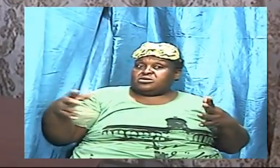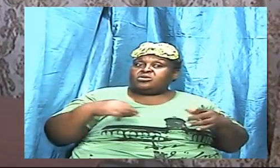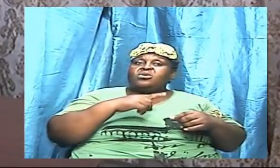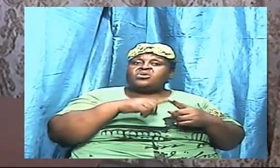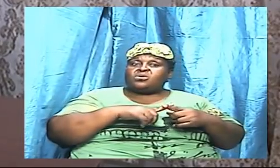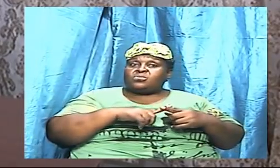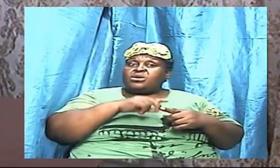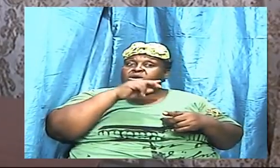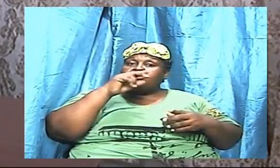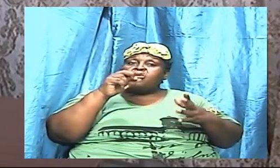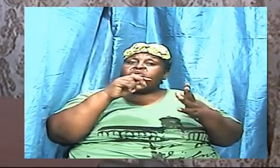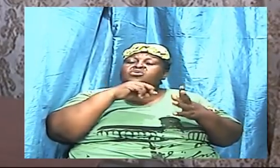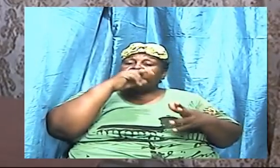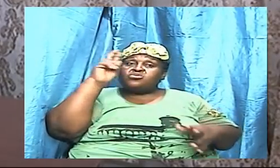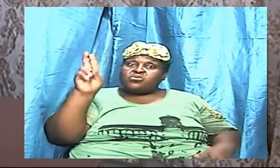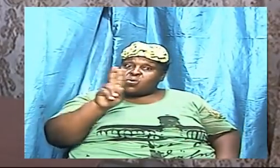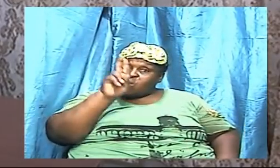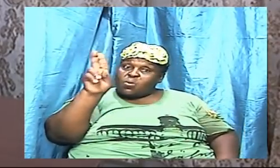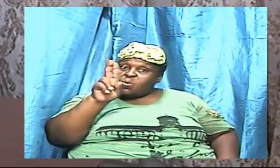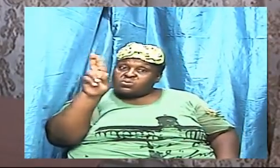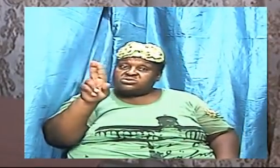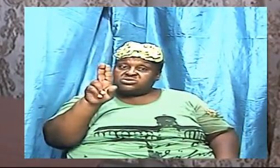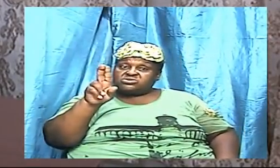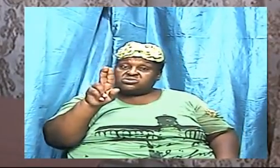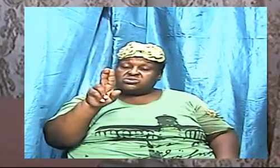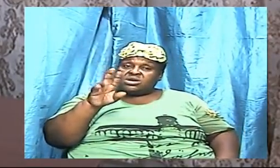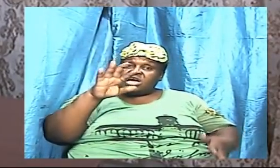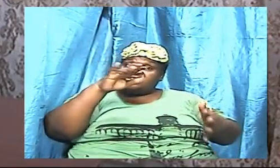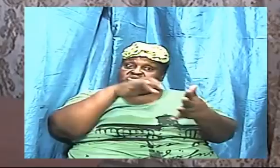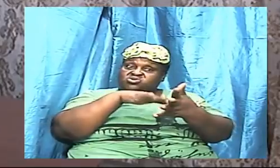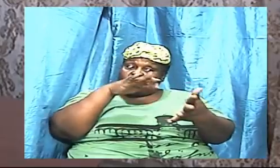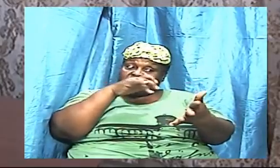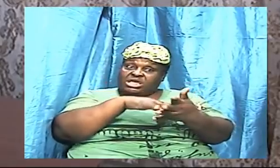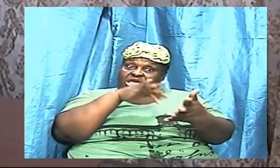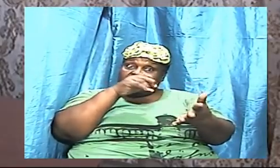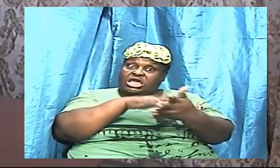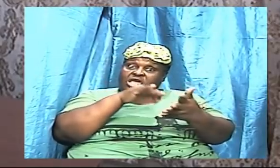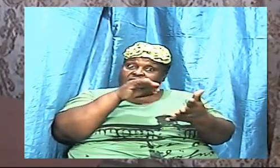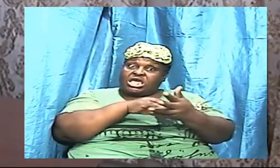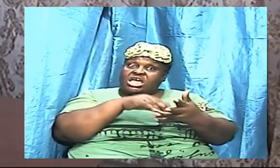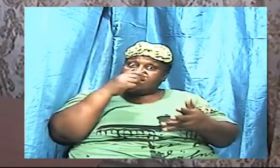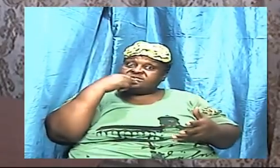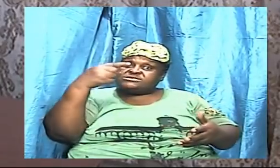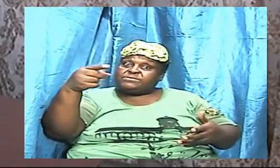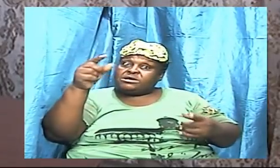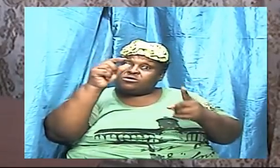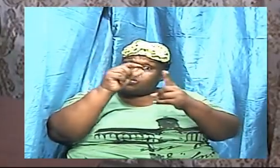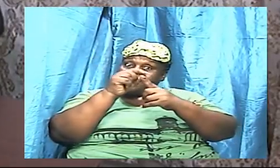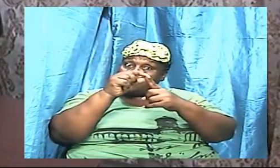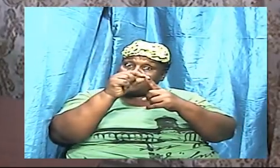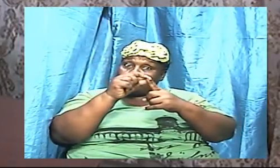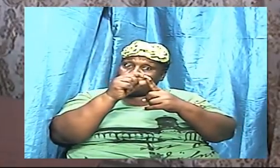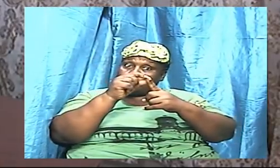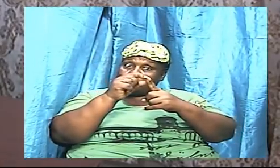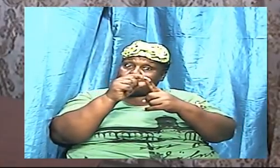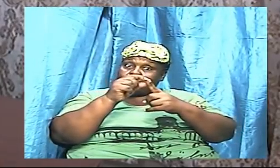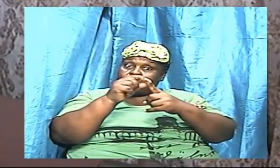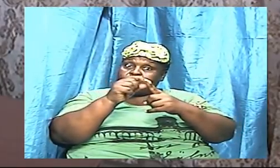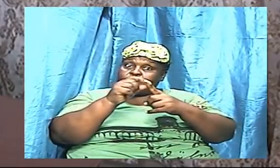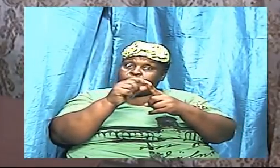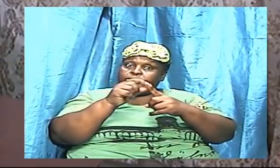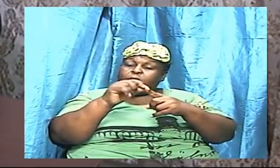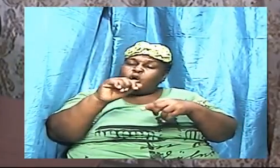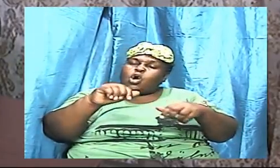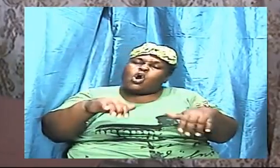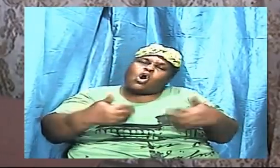read because reading the word is one thing we have it inside how does it become active when we walk in it